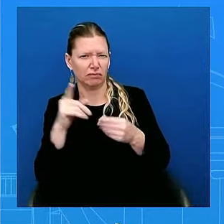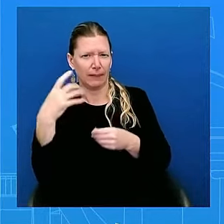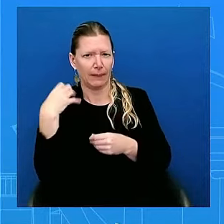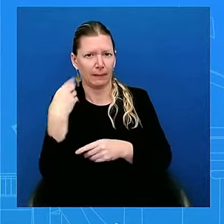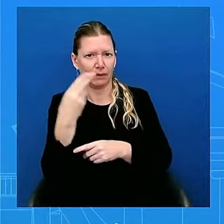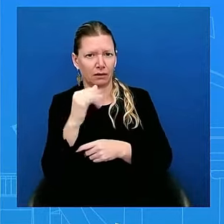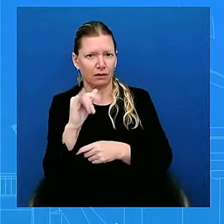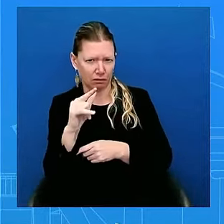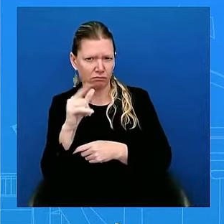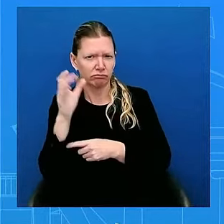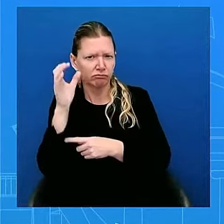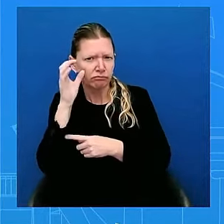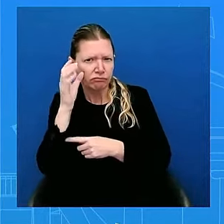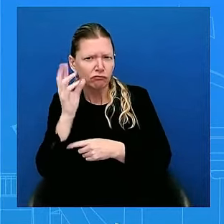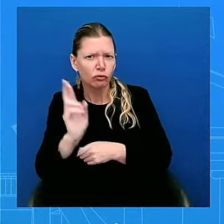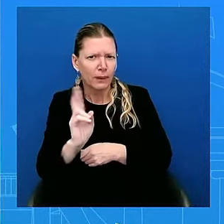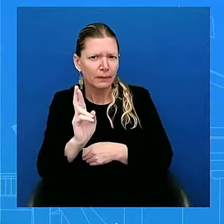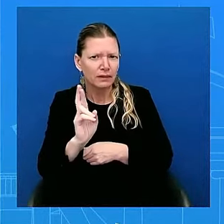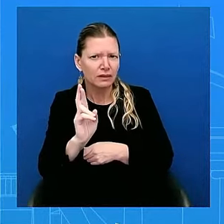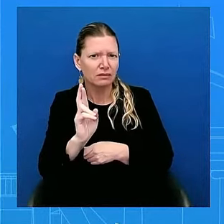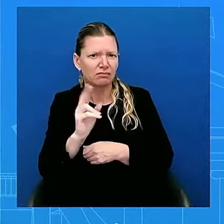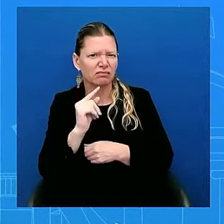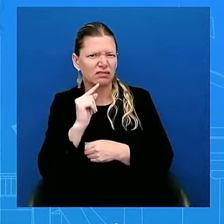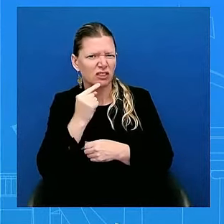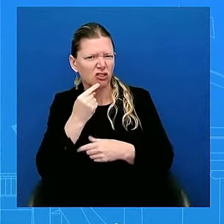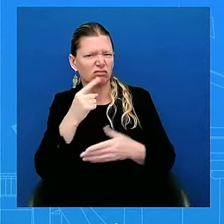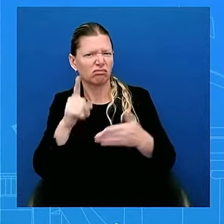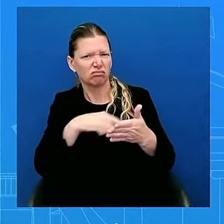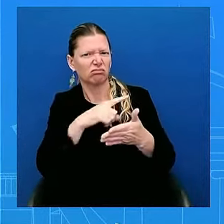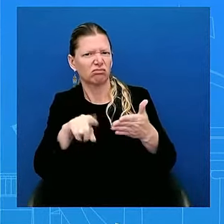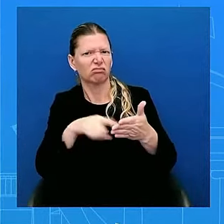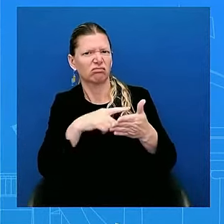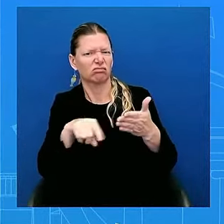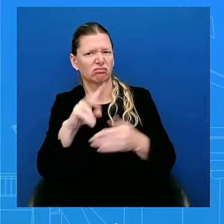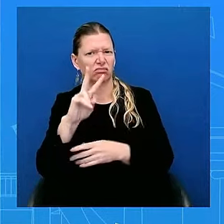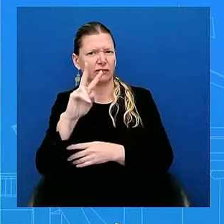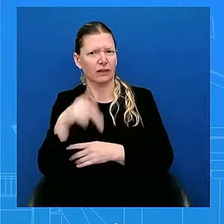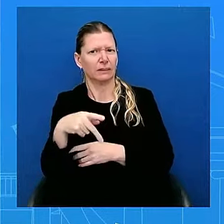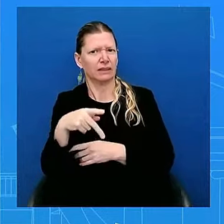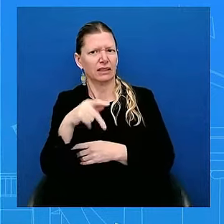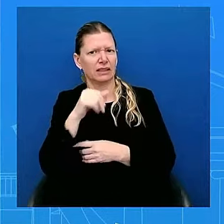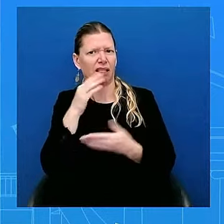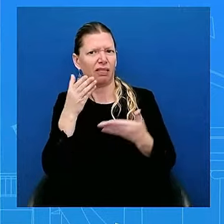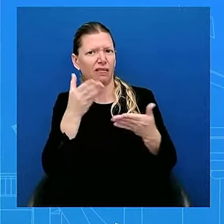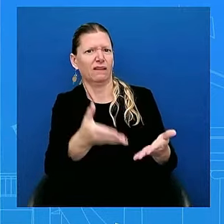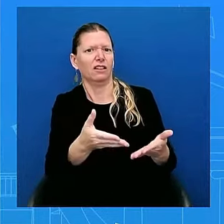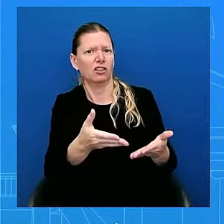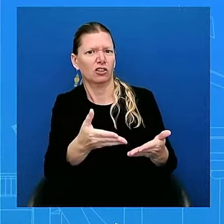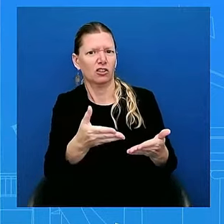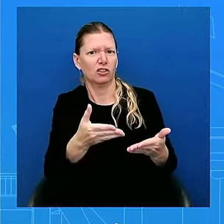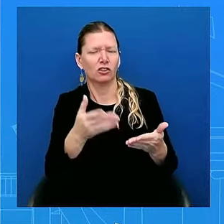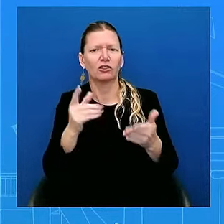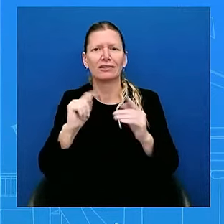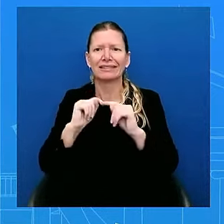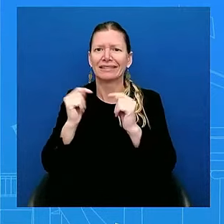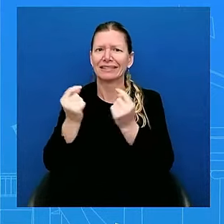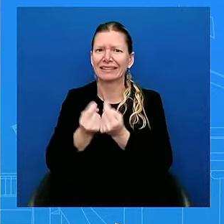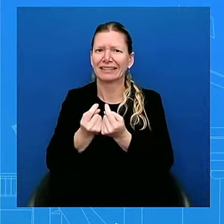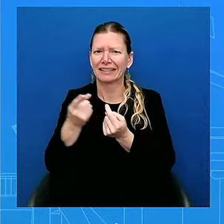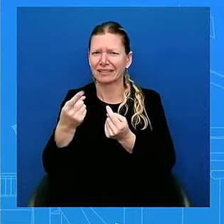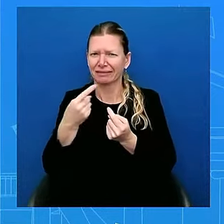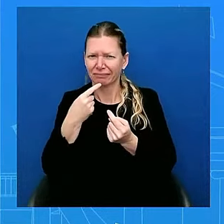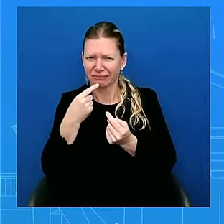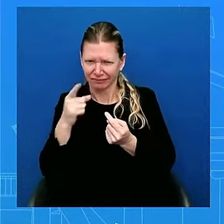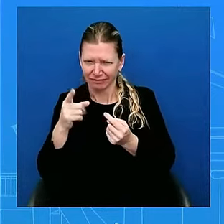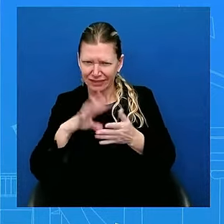President for not being there. Her team insisting that it was a scheduling conflict. But how do you respond to that? What does it say about her priorities,